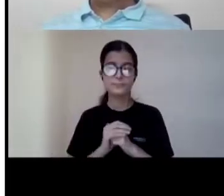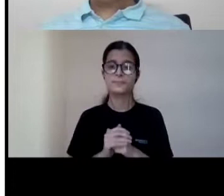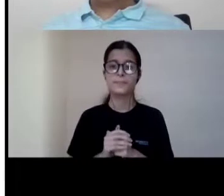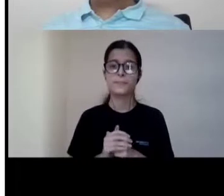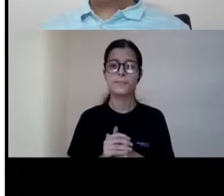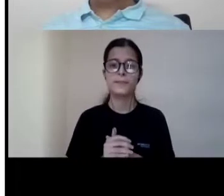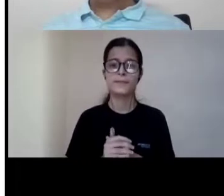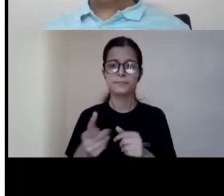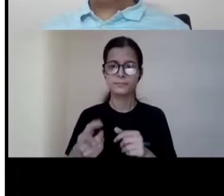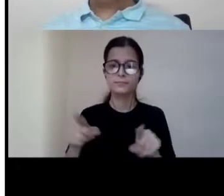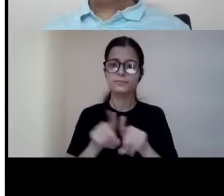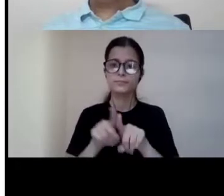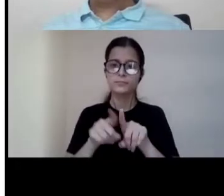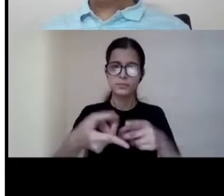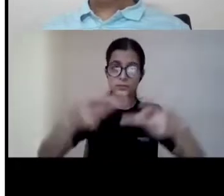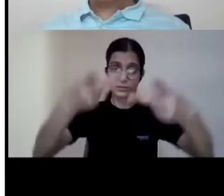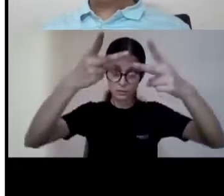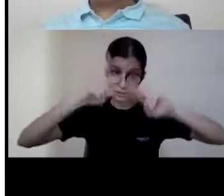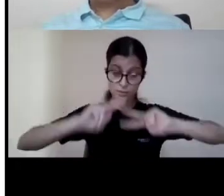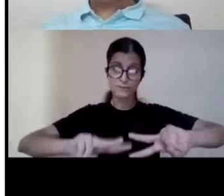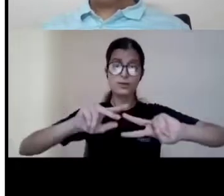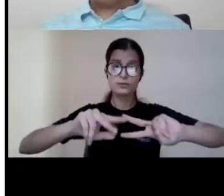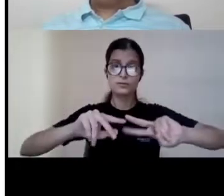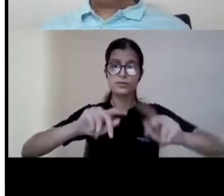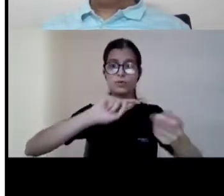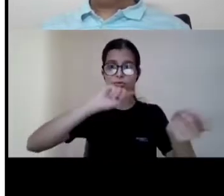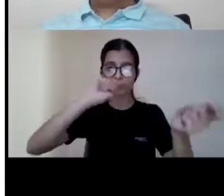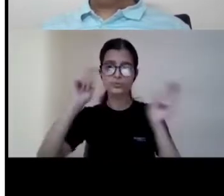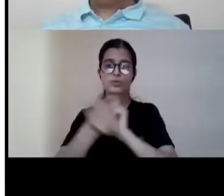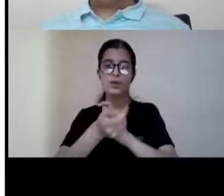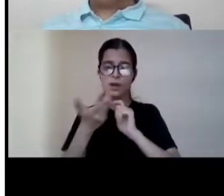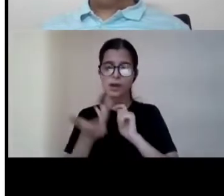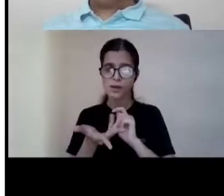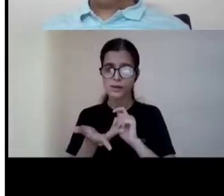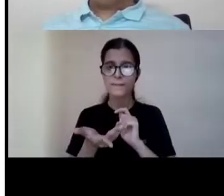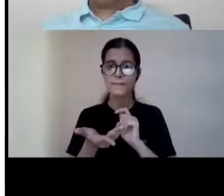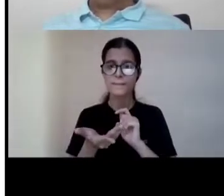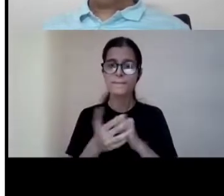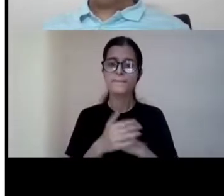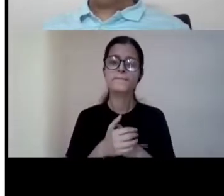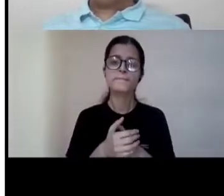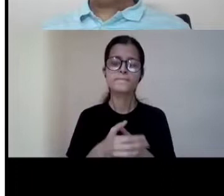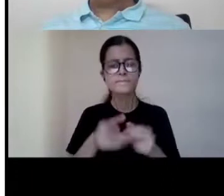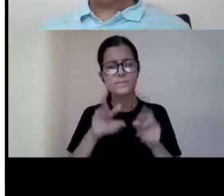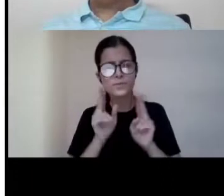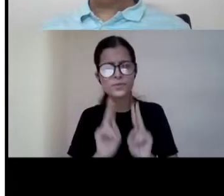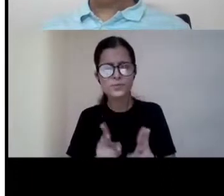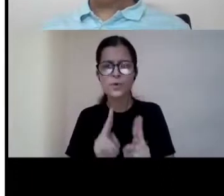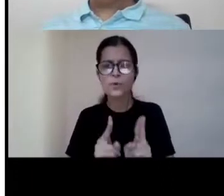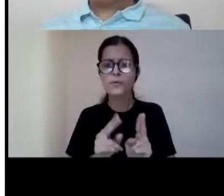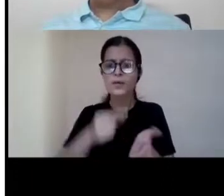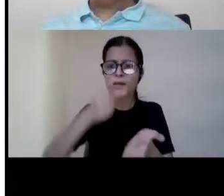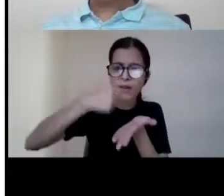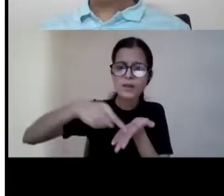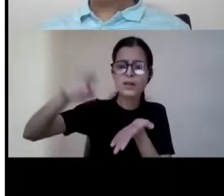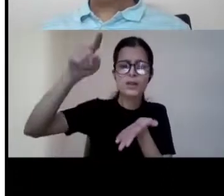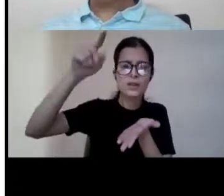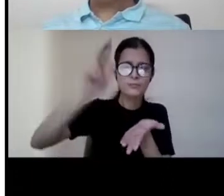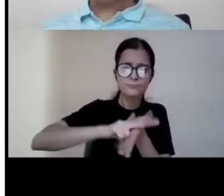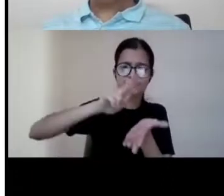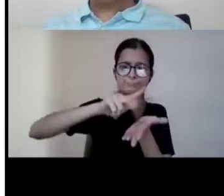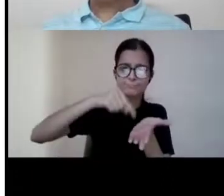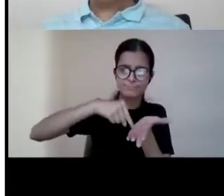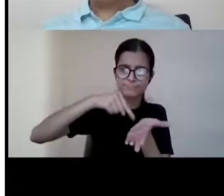that it has to be converted and the normal copyright regime prohibits